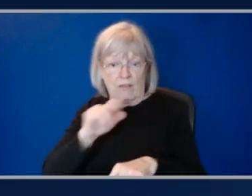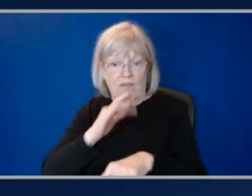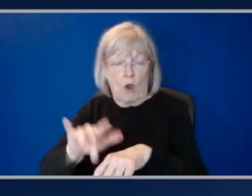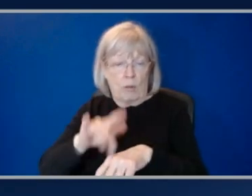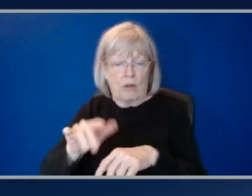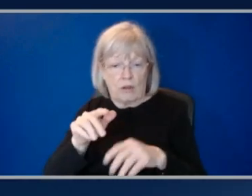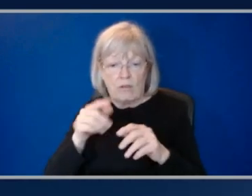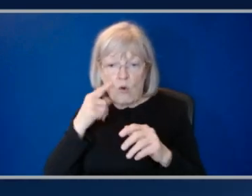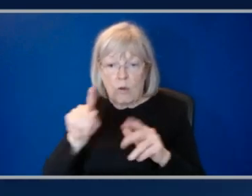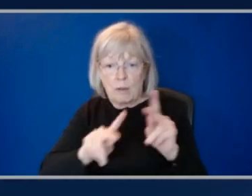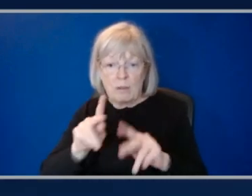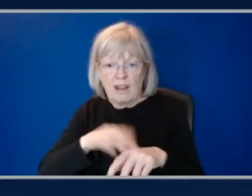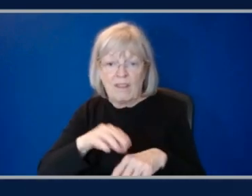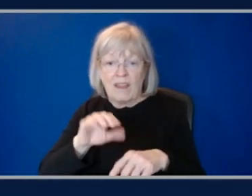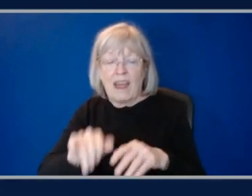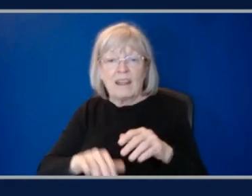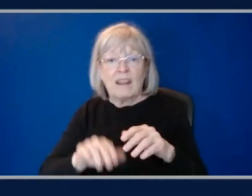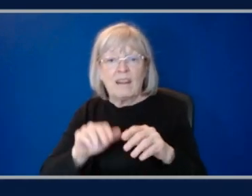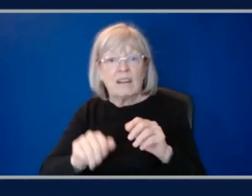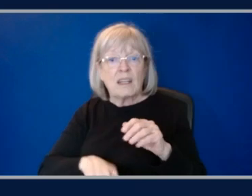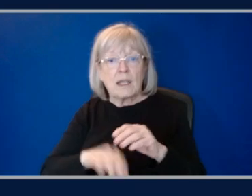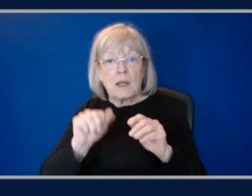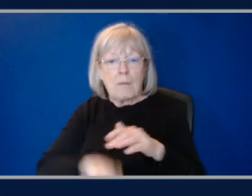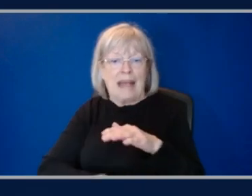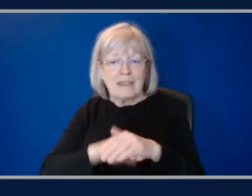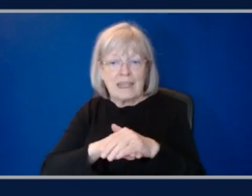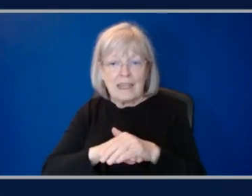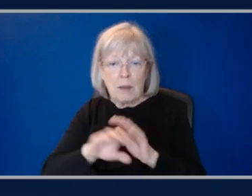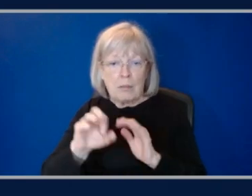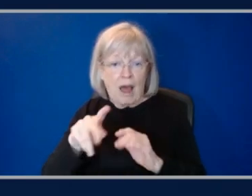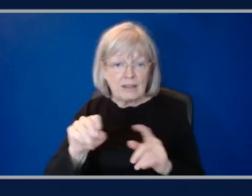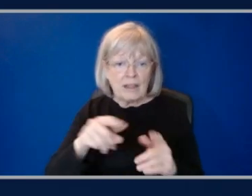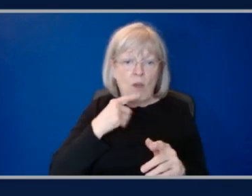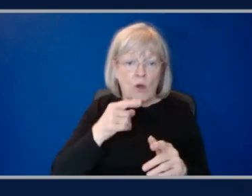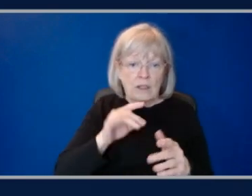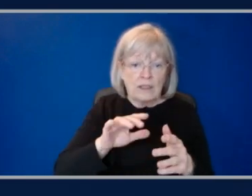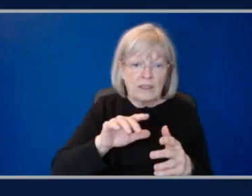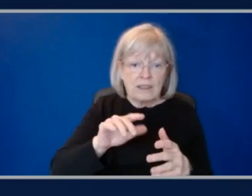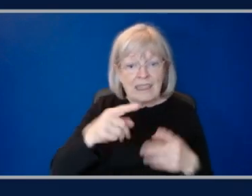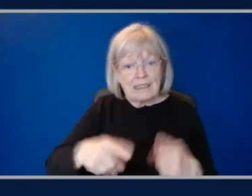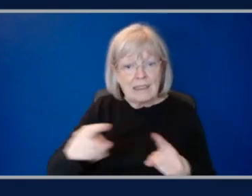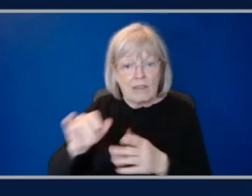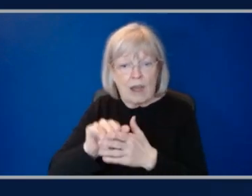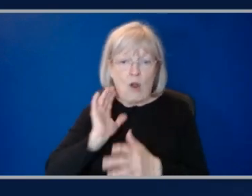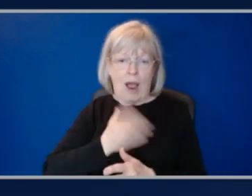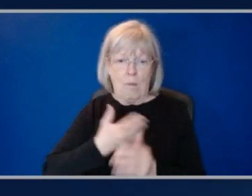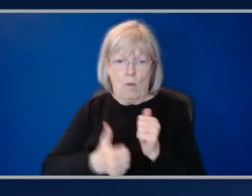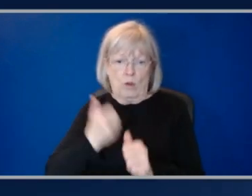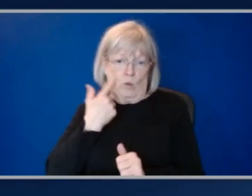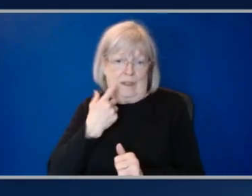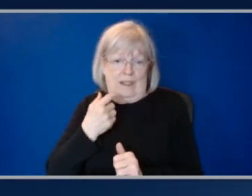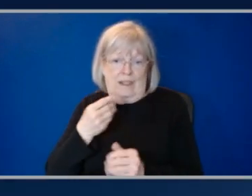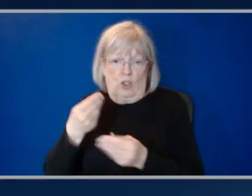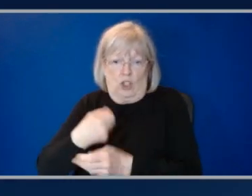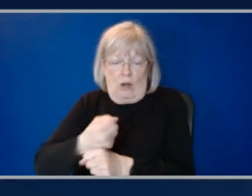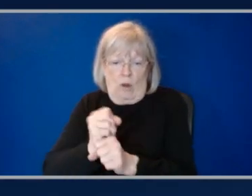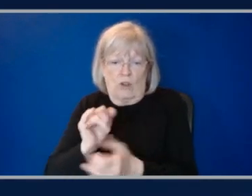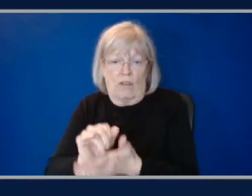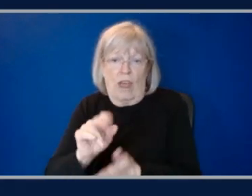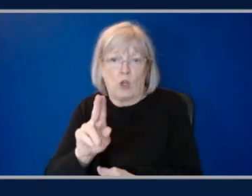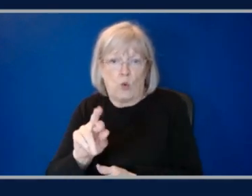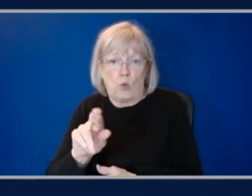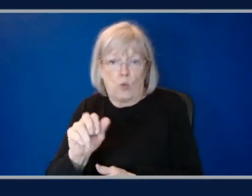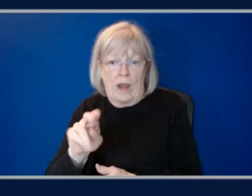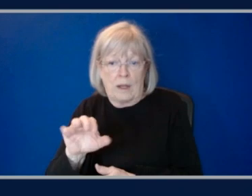these instances use our latest generation Trainium chips, which are much, much more higher power than our first generation of Tier 1 instances,